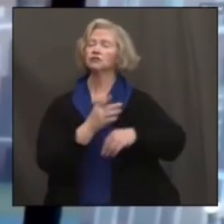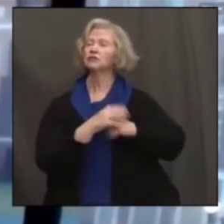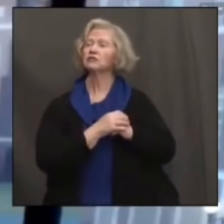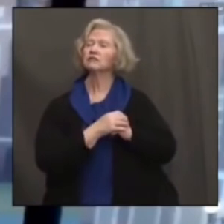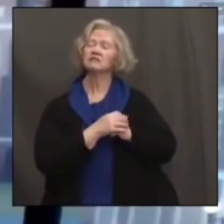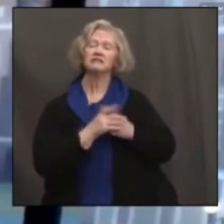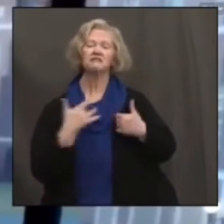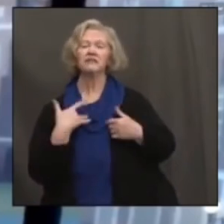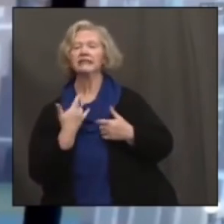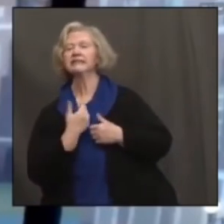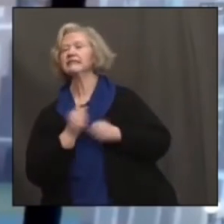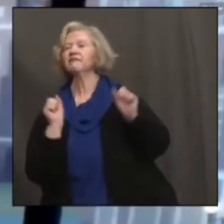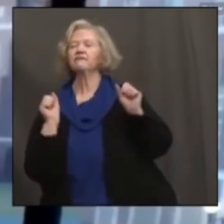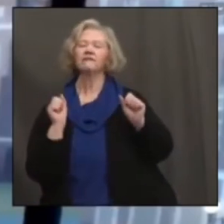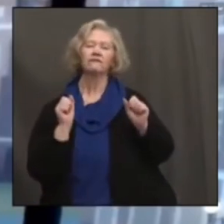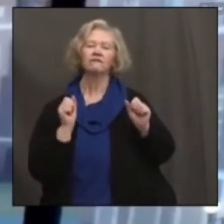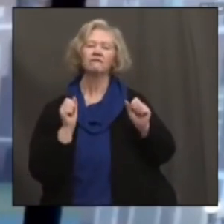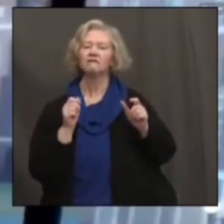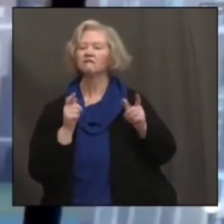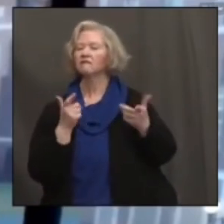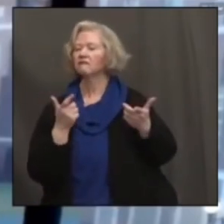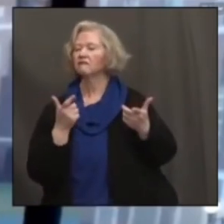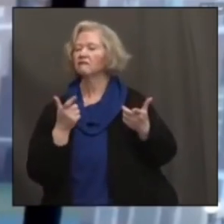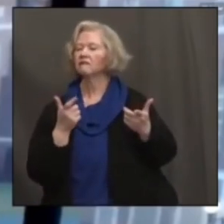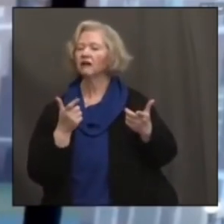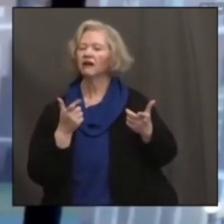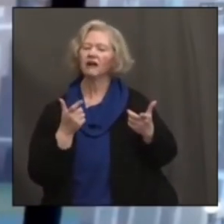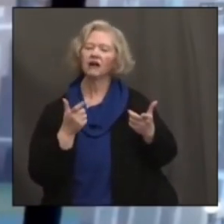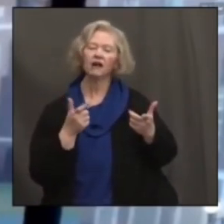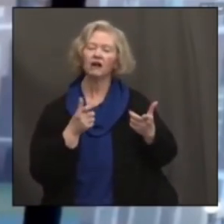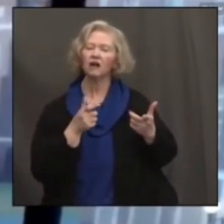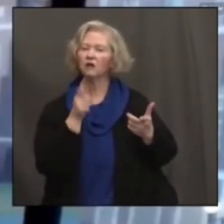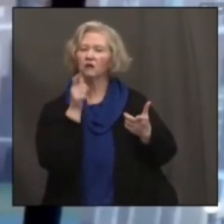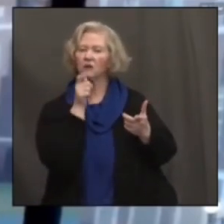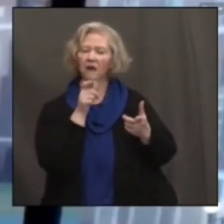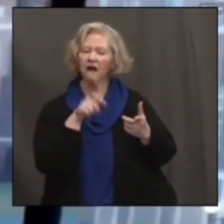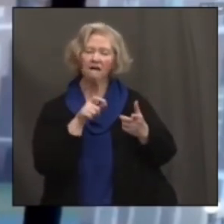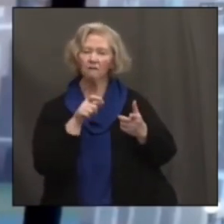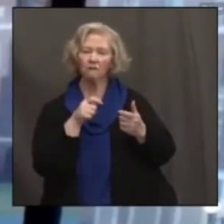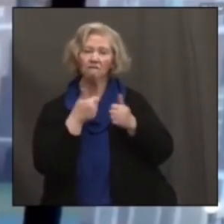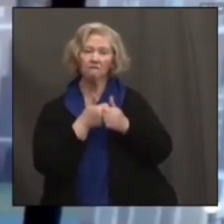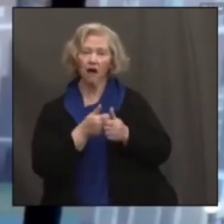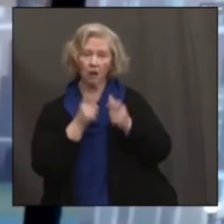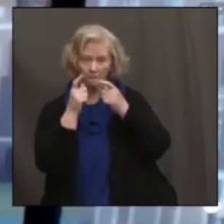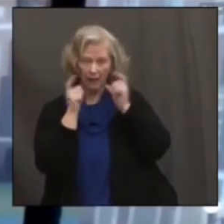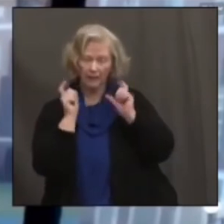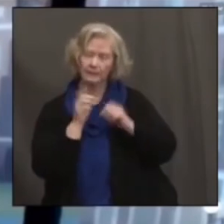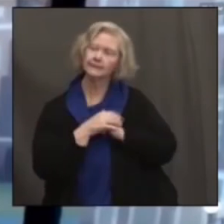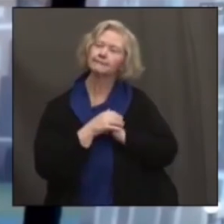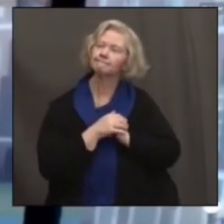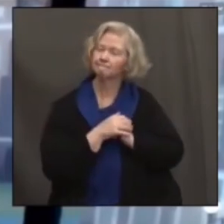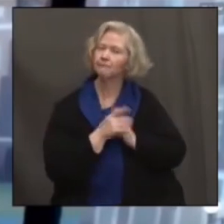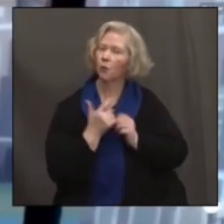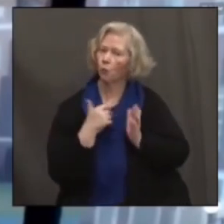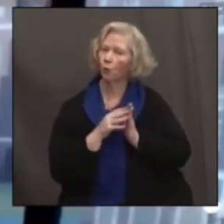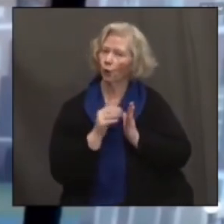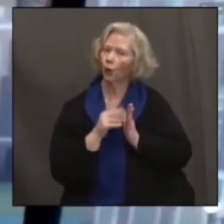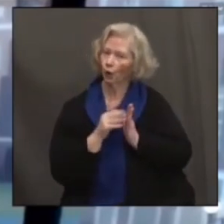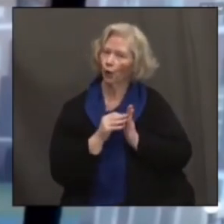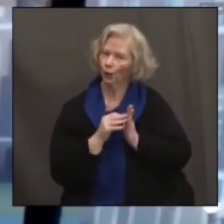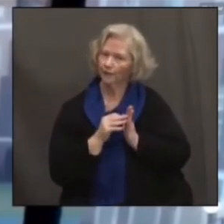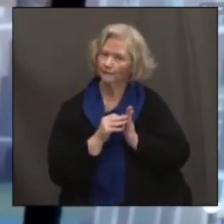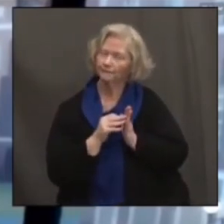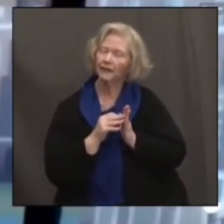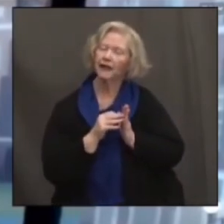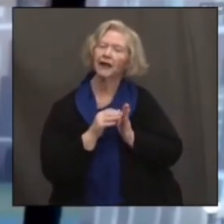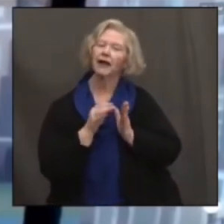they're safe so that they can restrict the go-off restrictions. Well, see, we are learning certain things about it, and that led